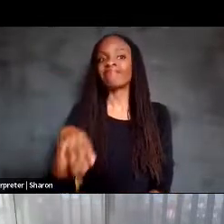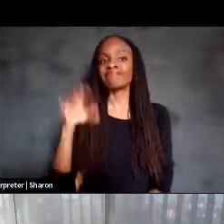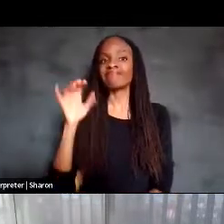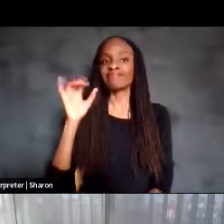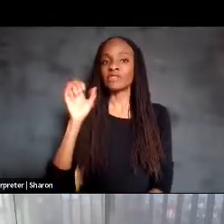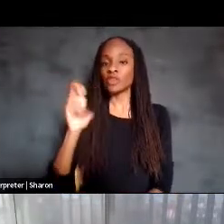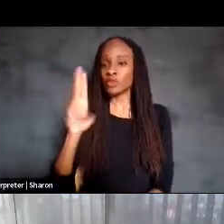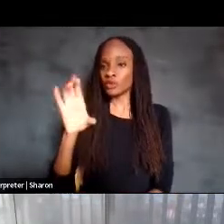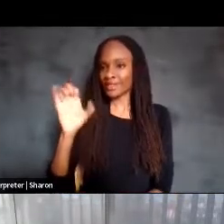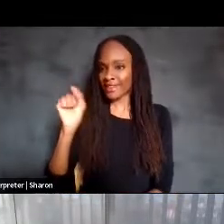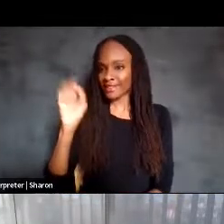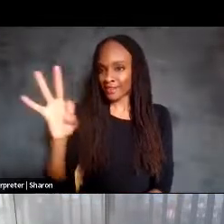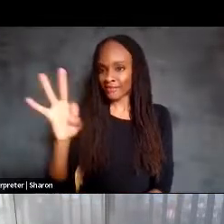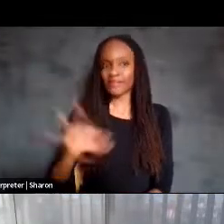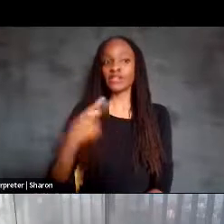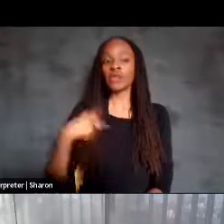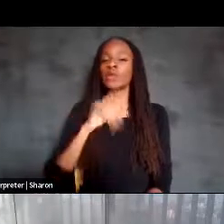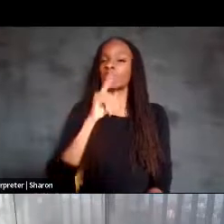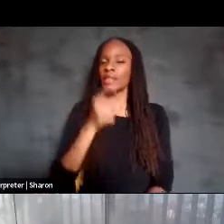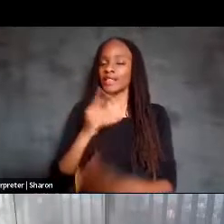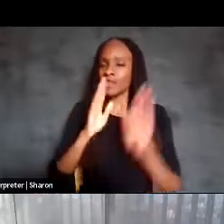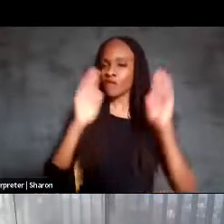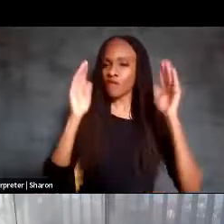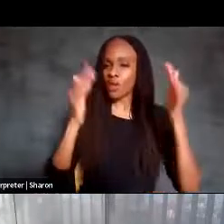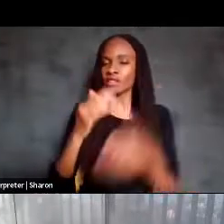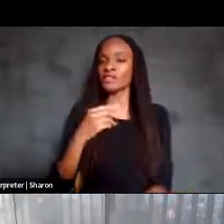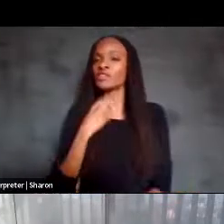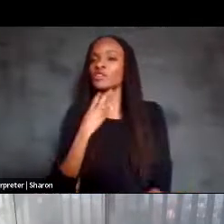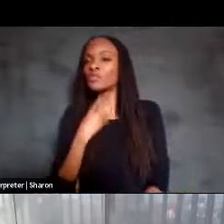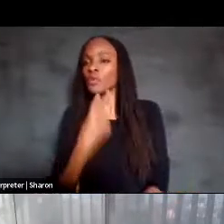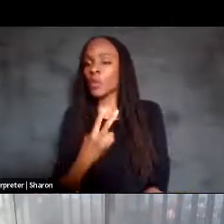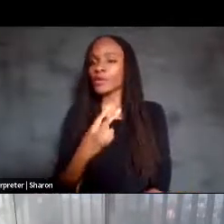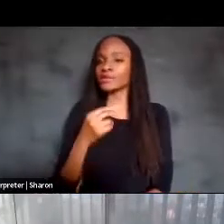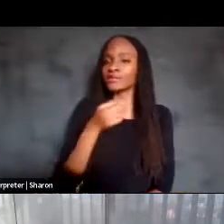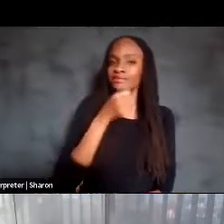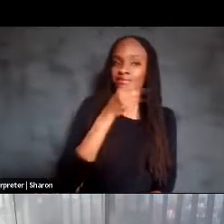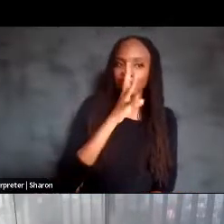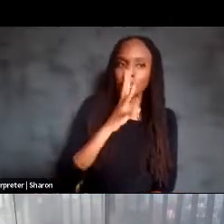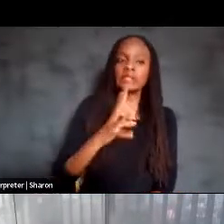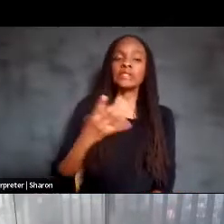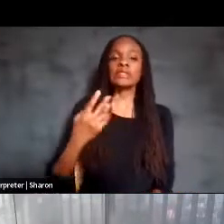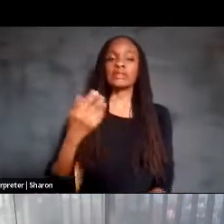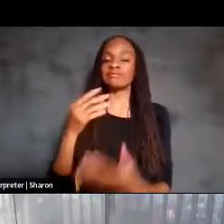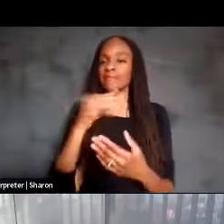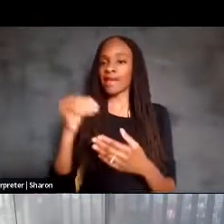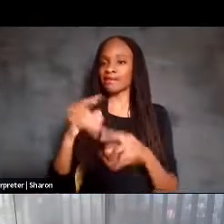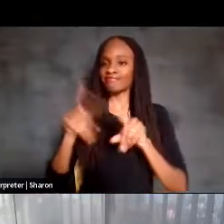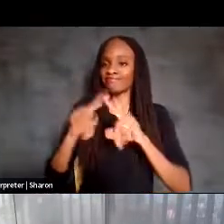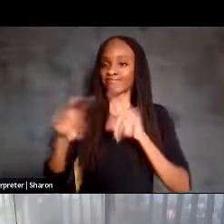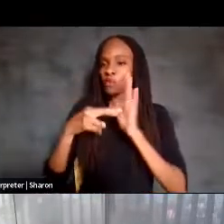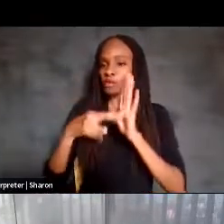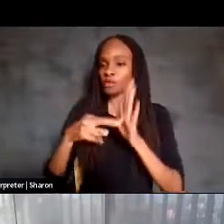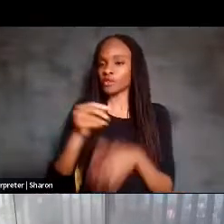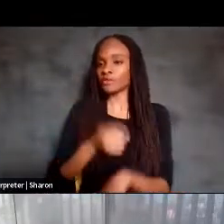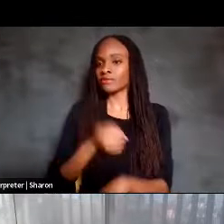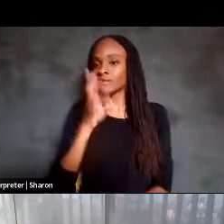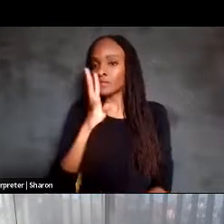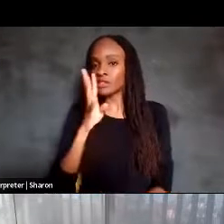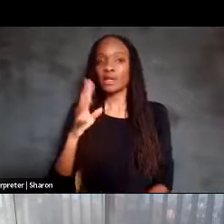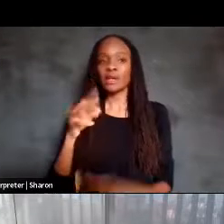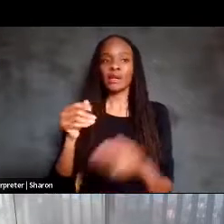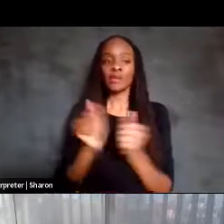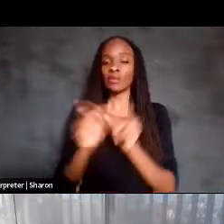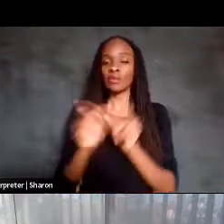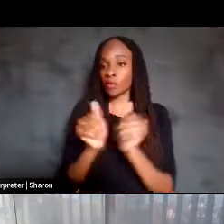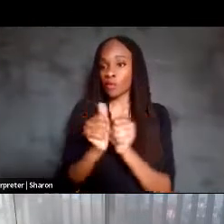really focus on the voice part, the speech part. And we're studying these neural representations of speech and people with paralysis, people like Pancho.